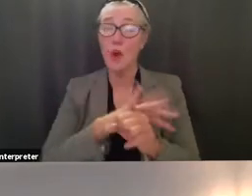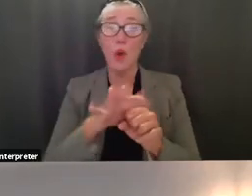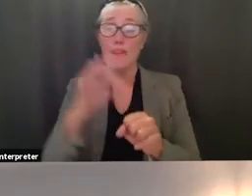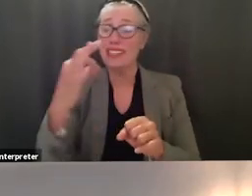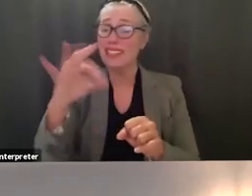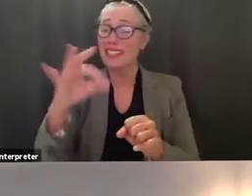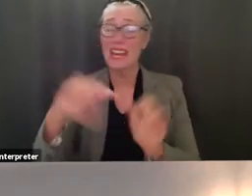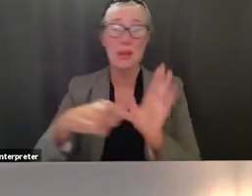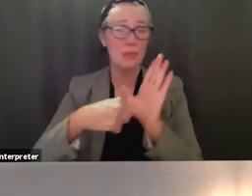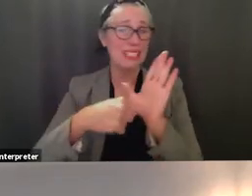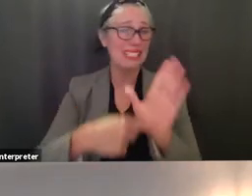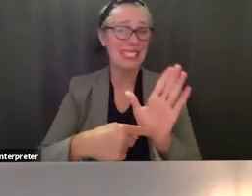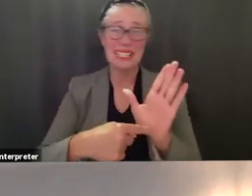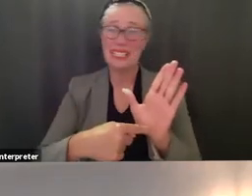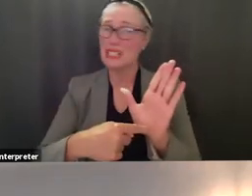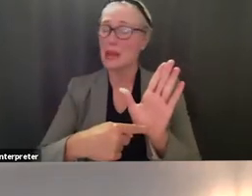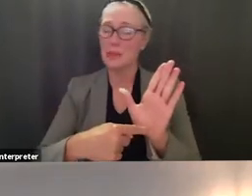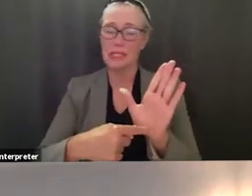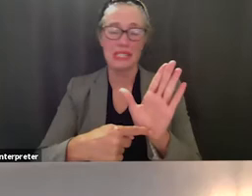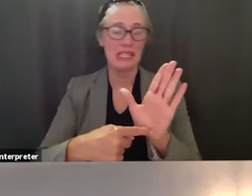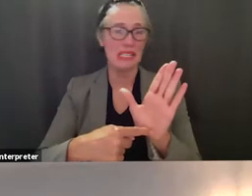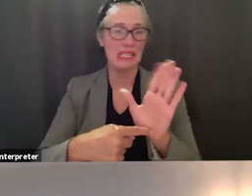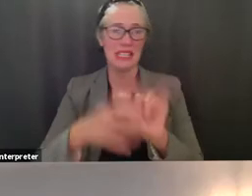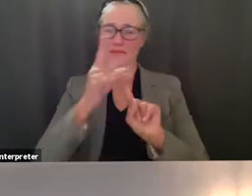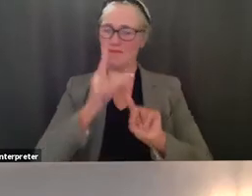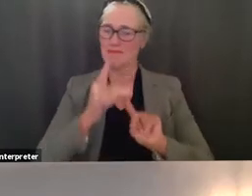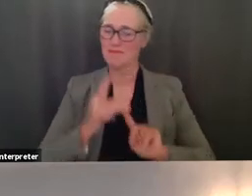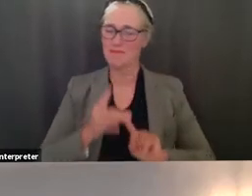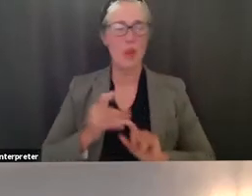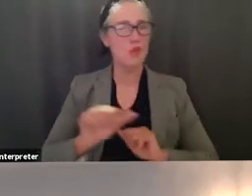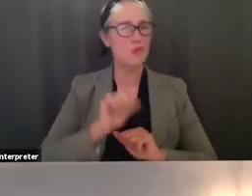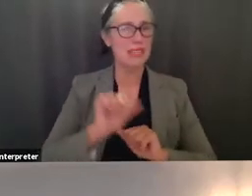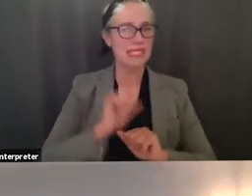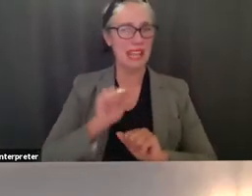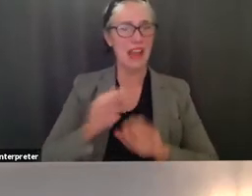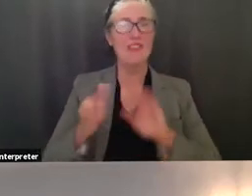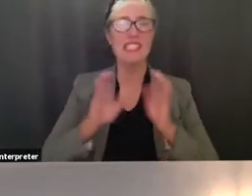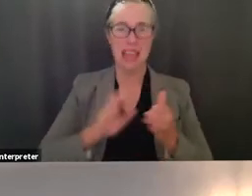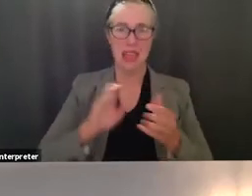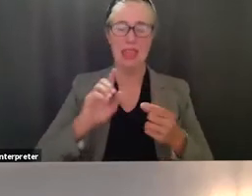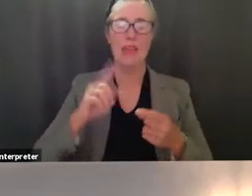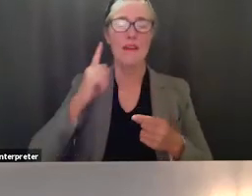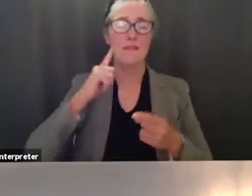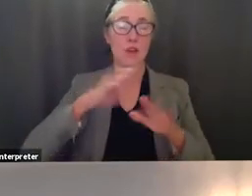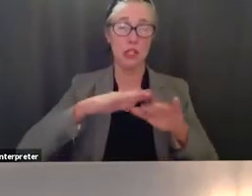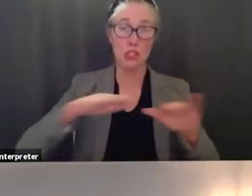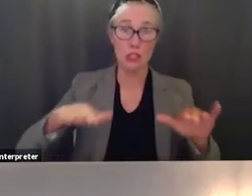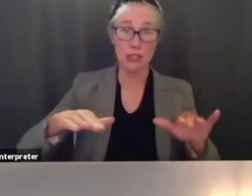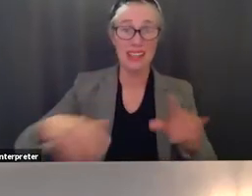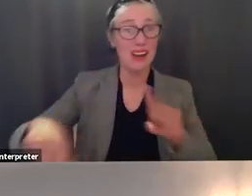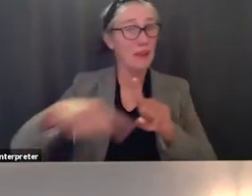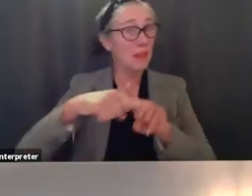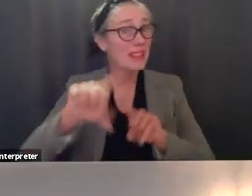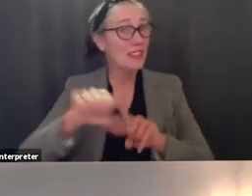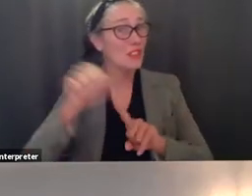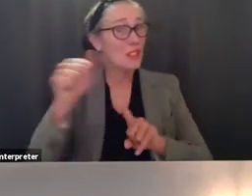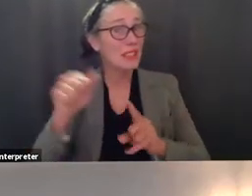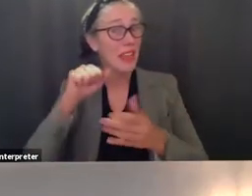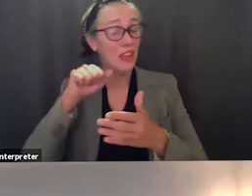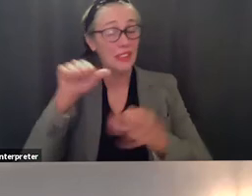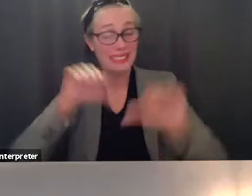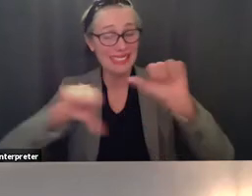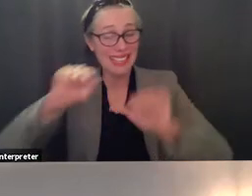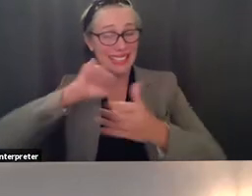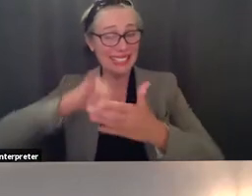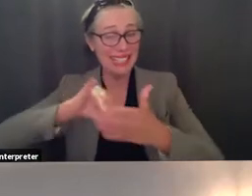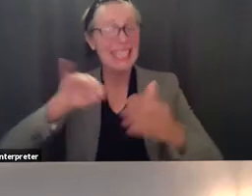present significant significant risk of death to children and also there is other studies that says there